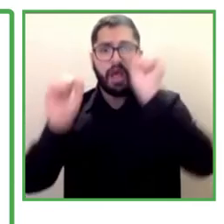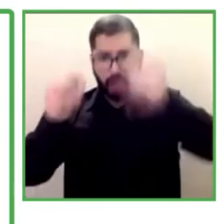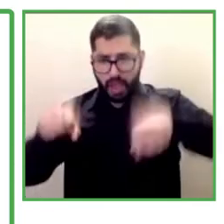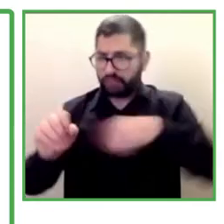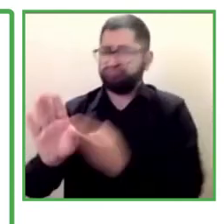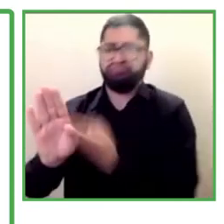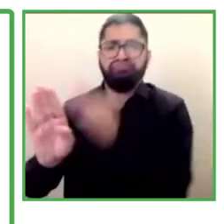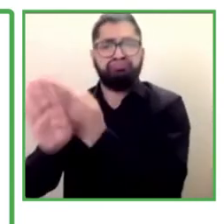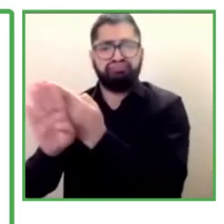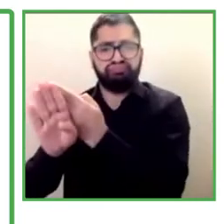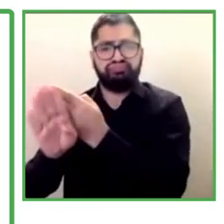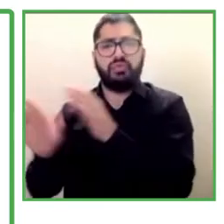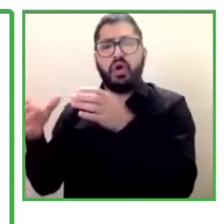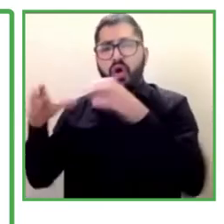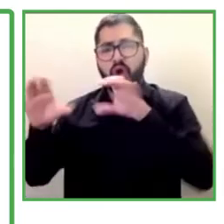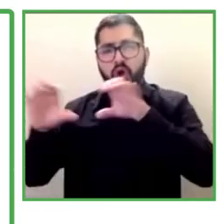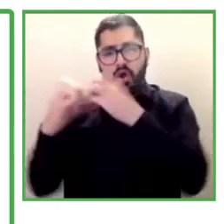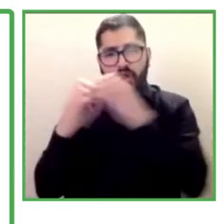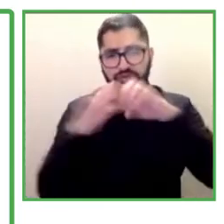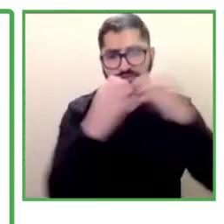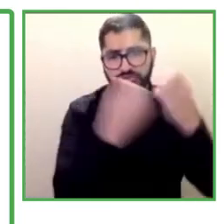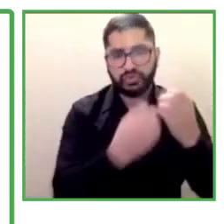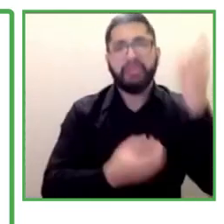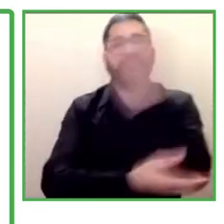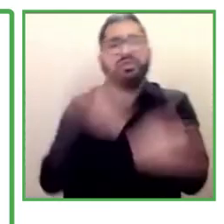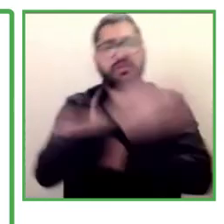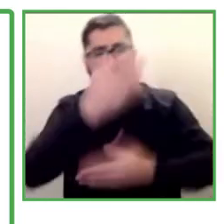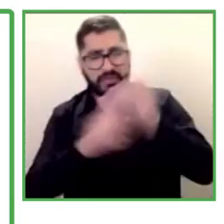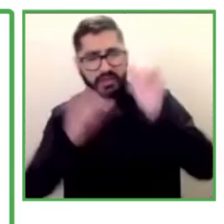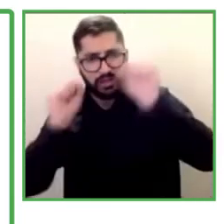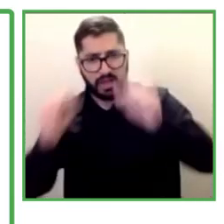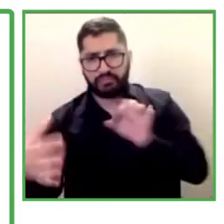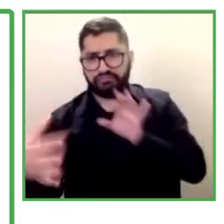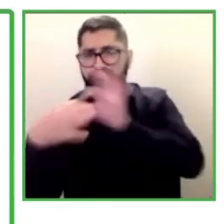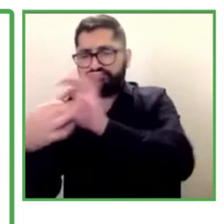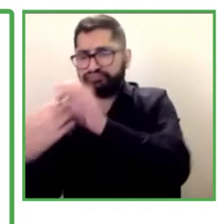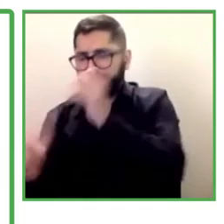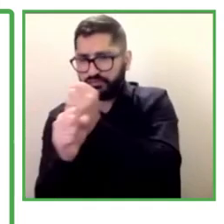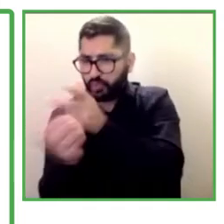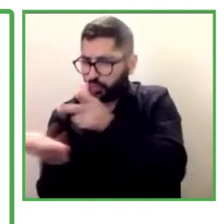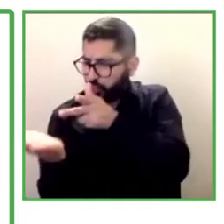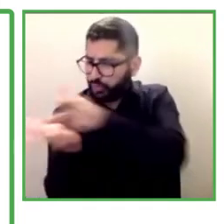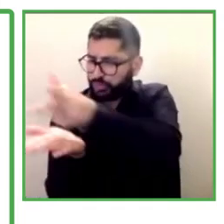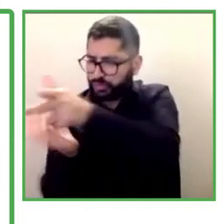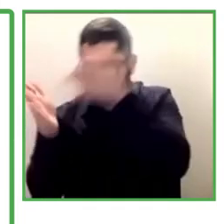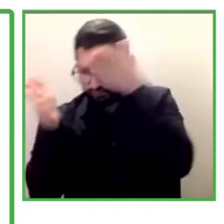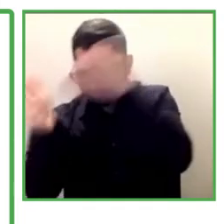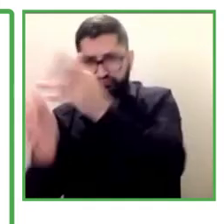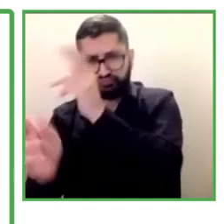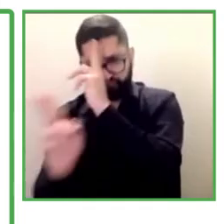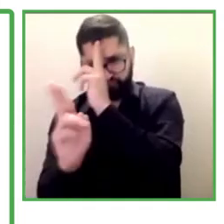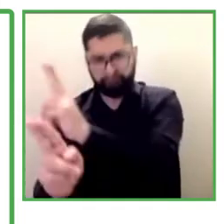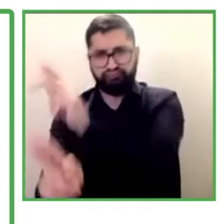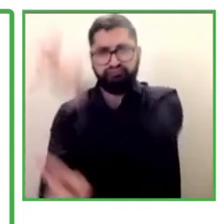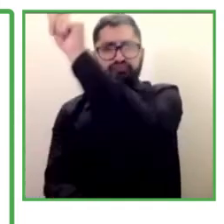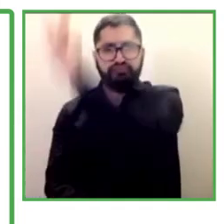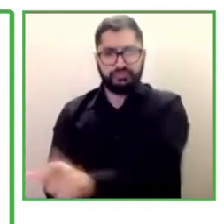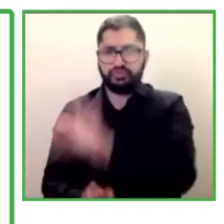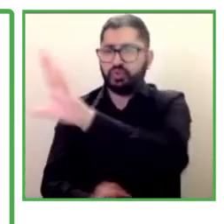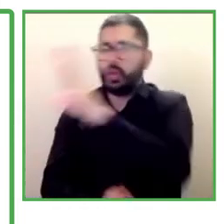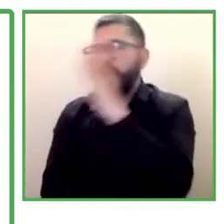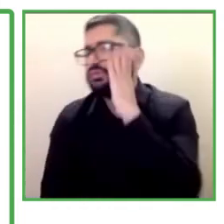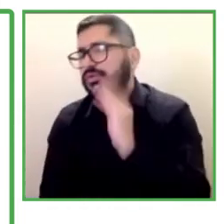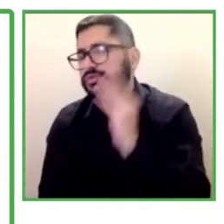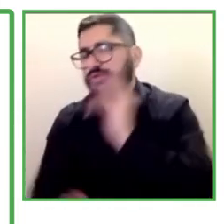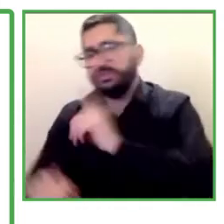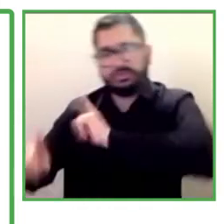for people with disabilities that we have worked with from the beginning, the respect and recognition of other experiences and